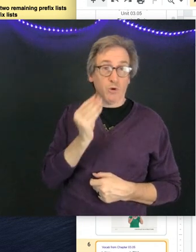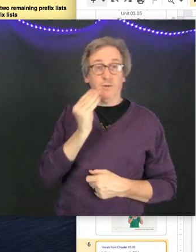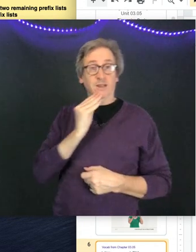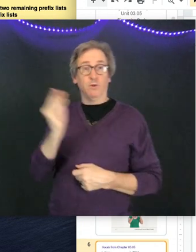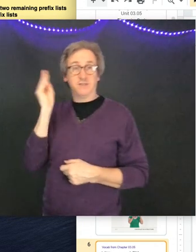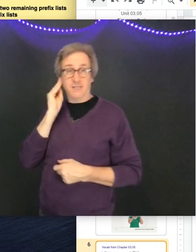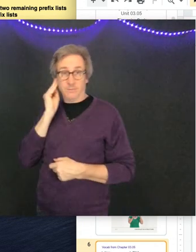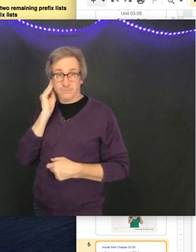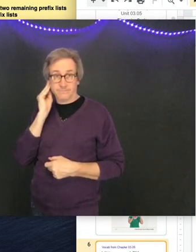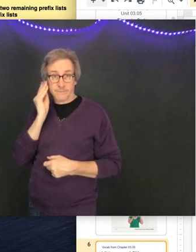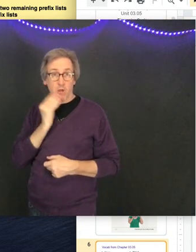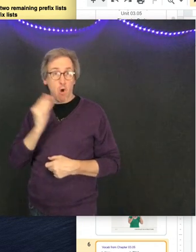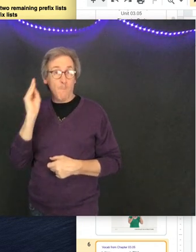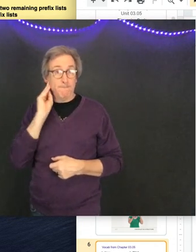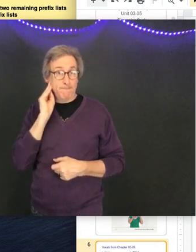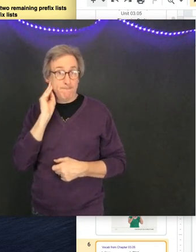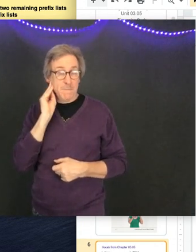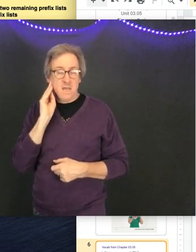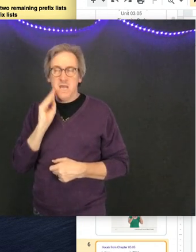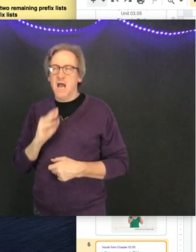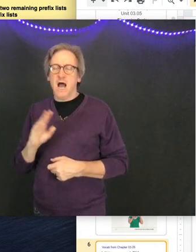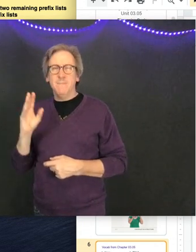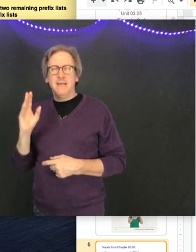Home. Where you eat and where you sleep. Home.